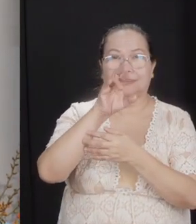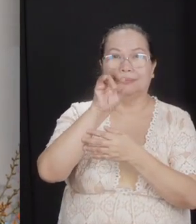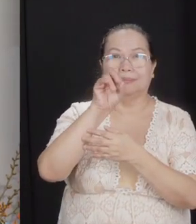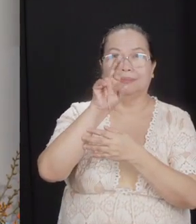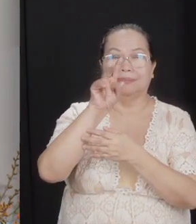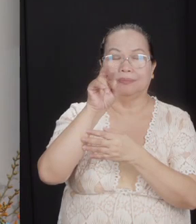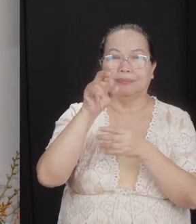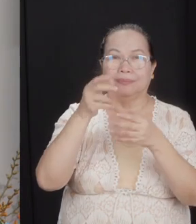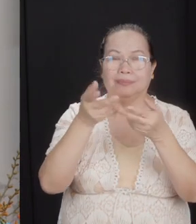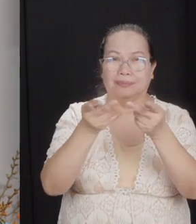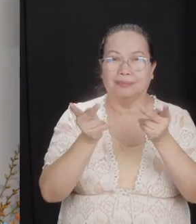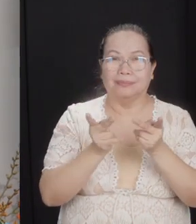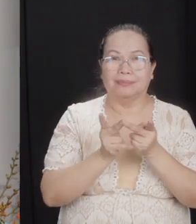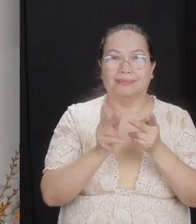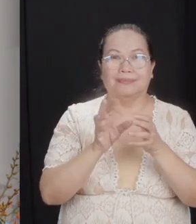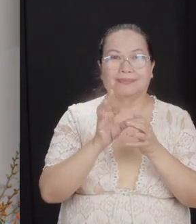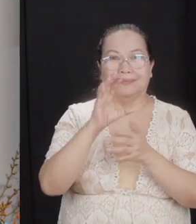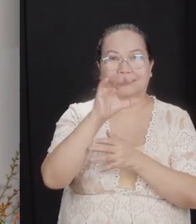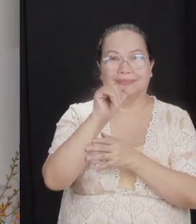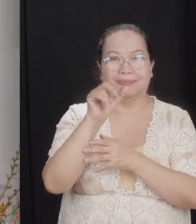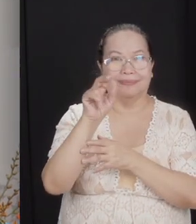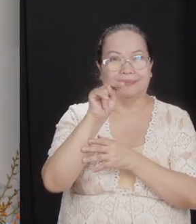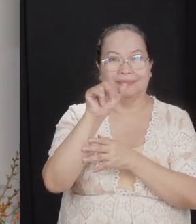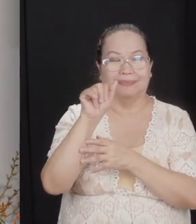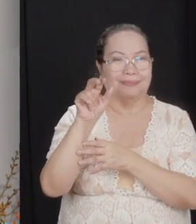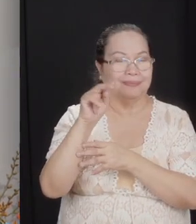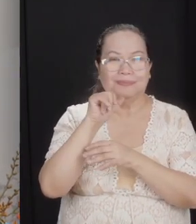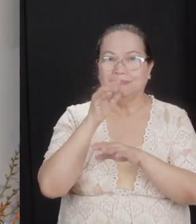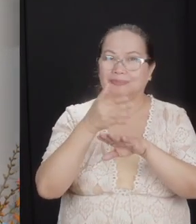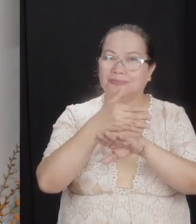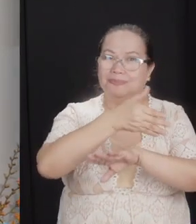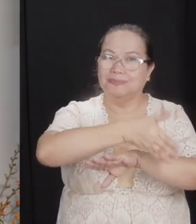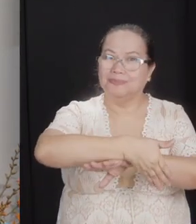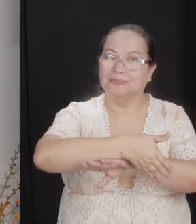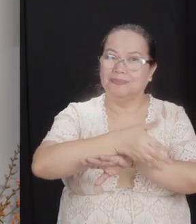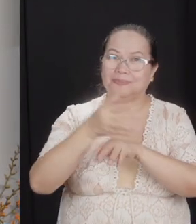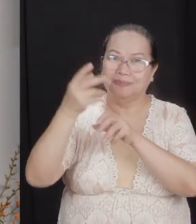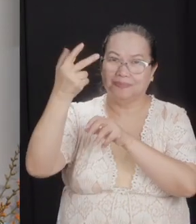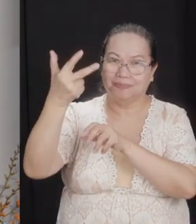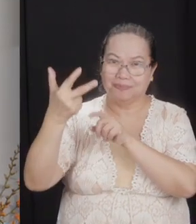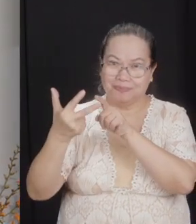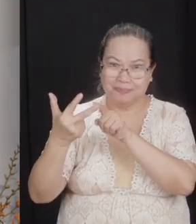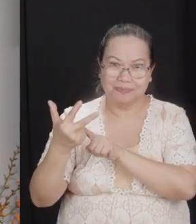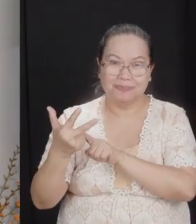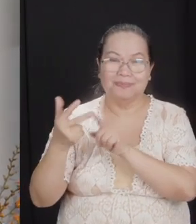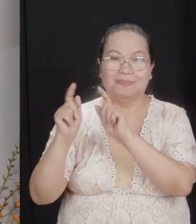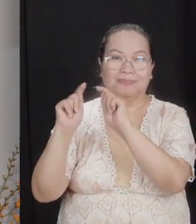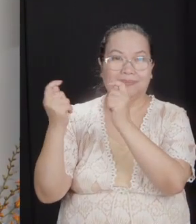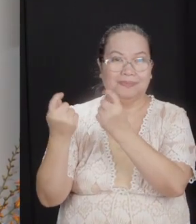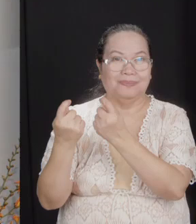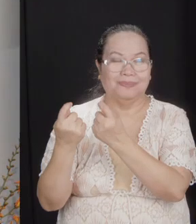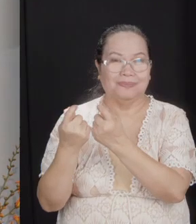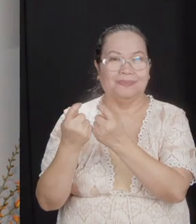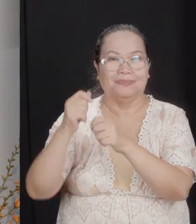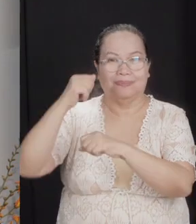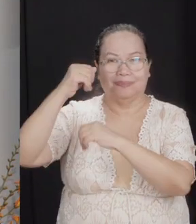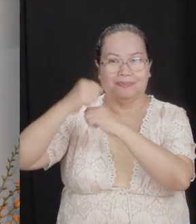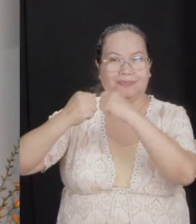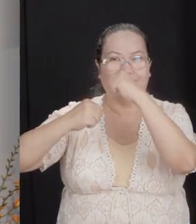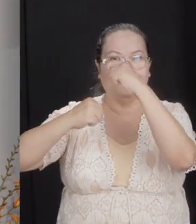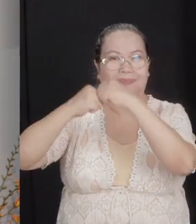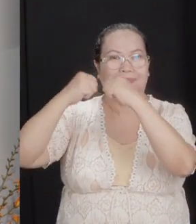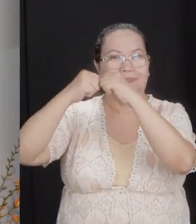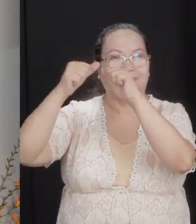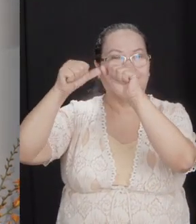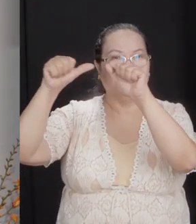Canaan, so they had not yet crossed, the people of Reuben, the people of God, and the half-rep of Manasseh, built an altar